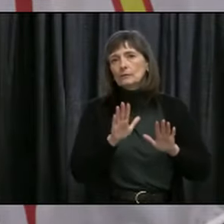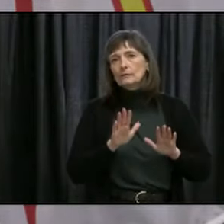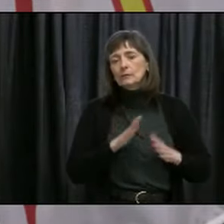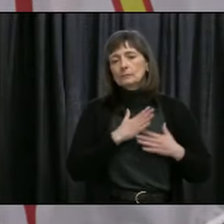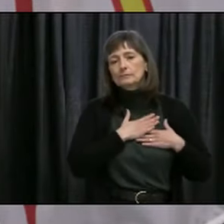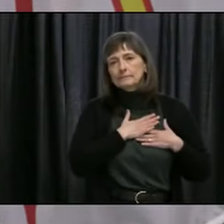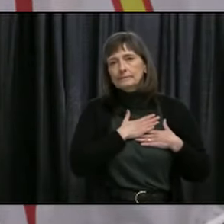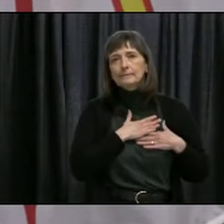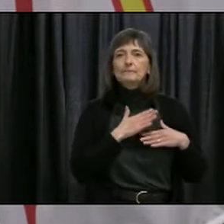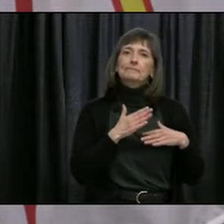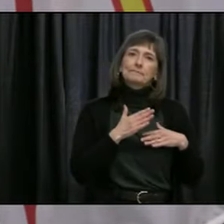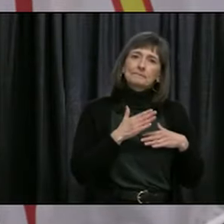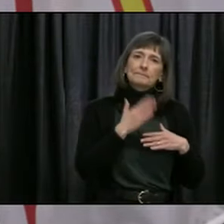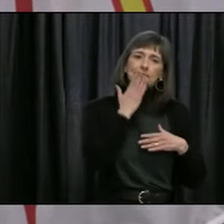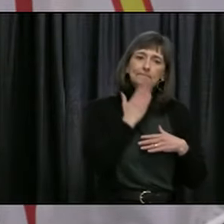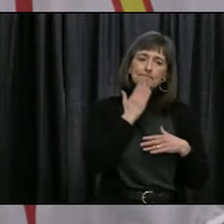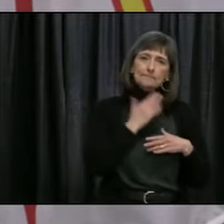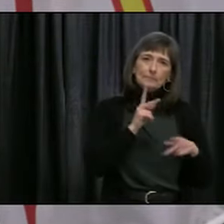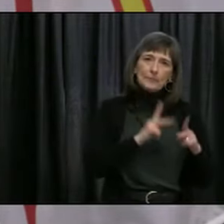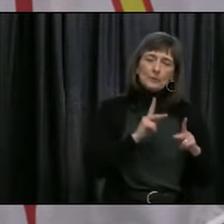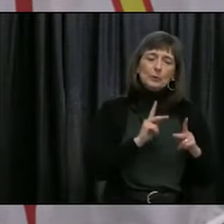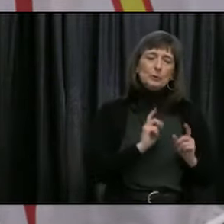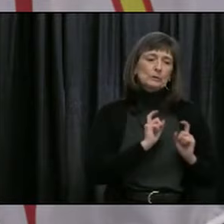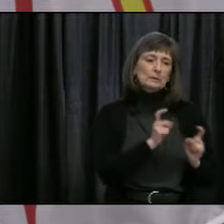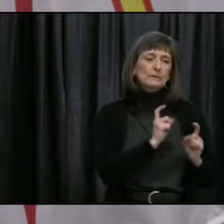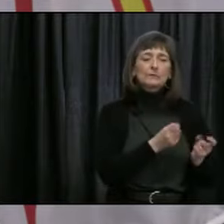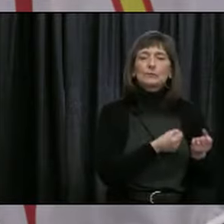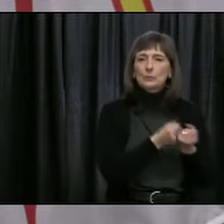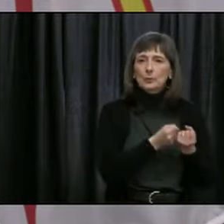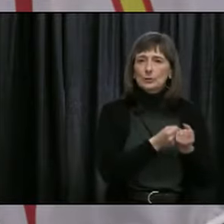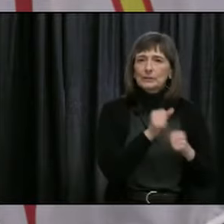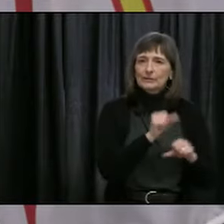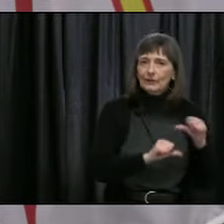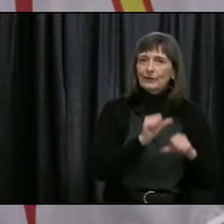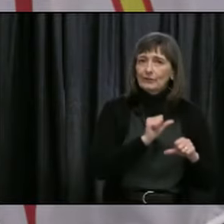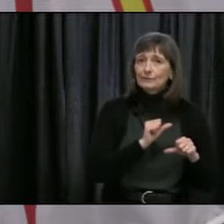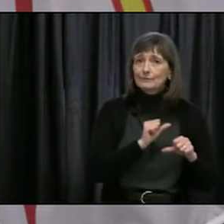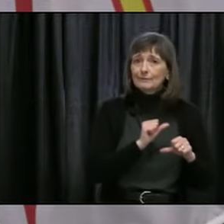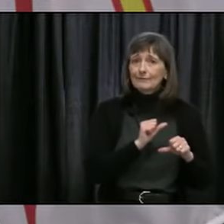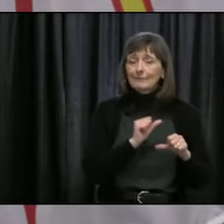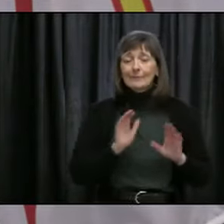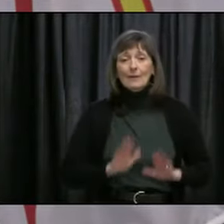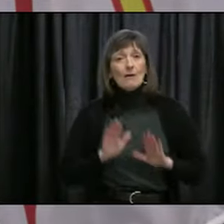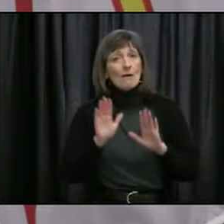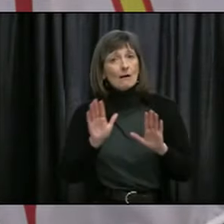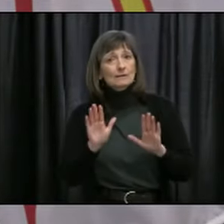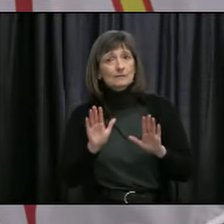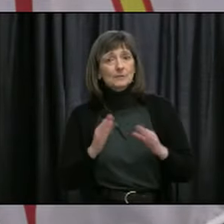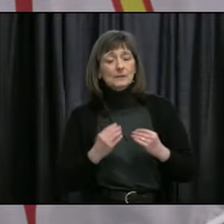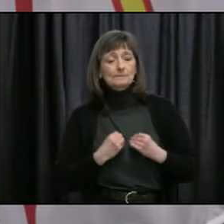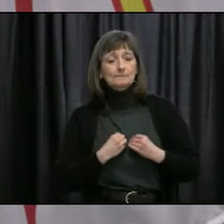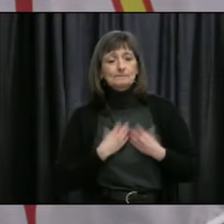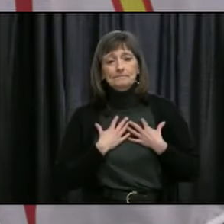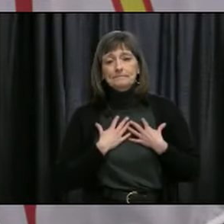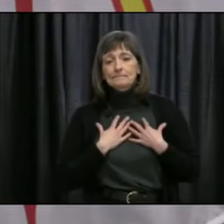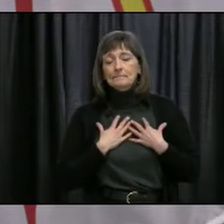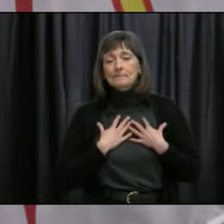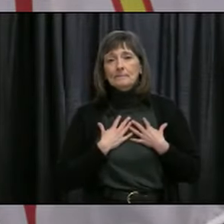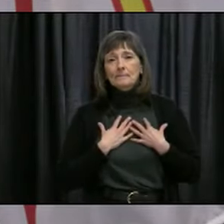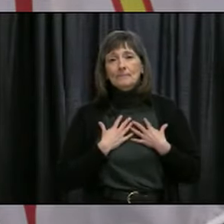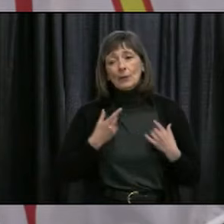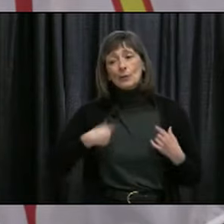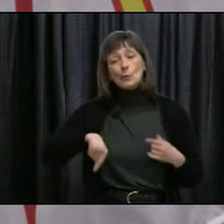of kindness. It is truly incredible and inspiring, and we all take great pride